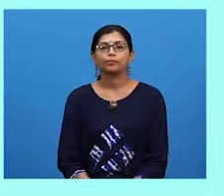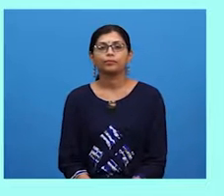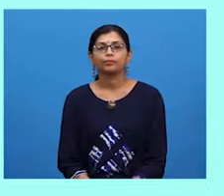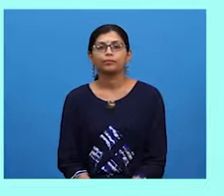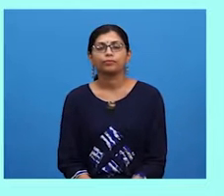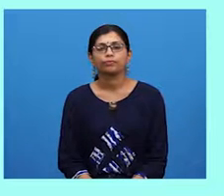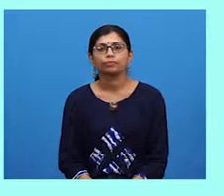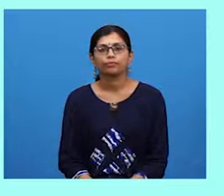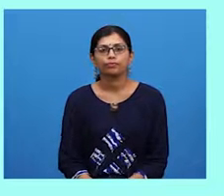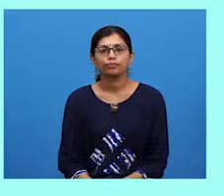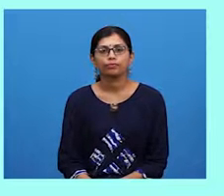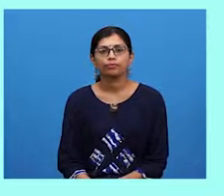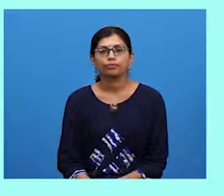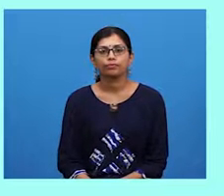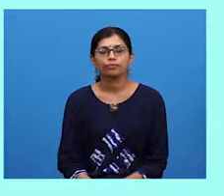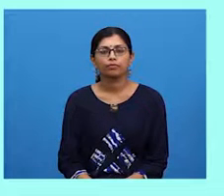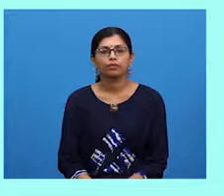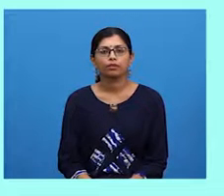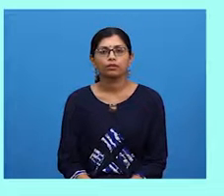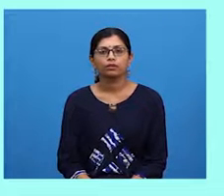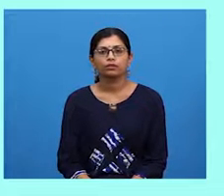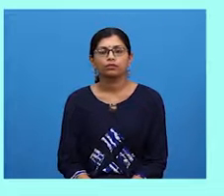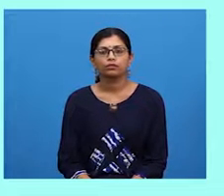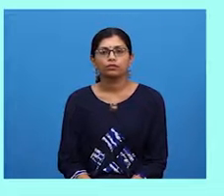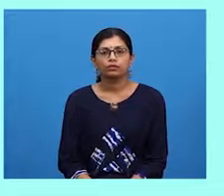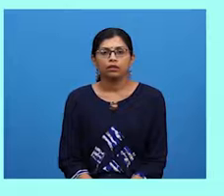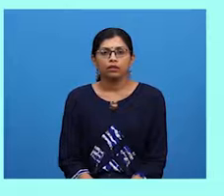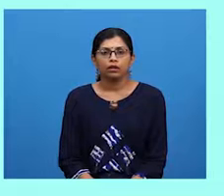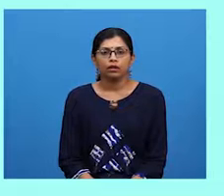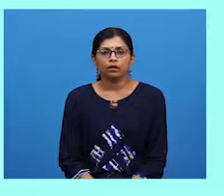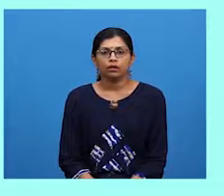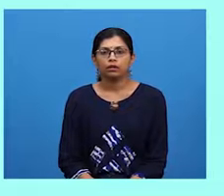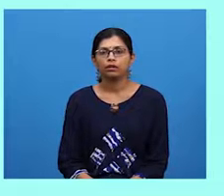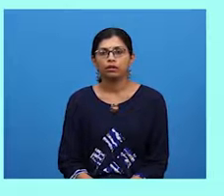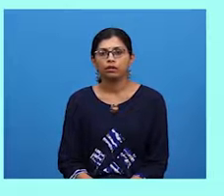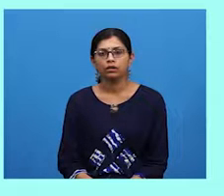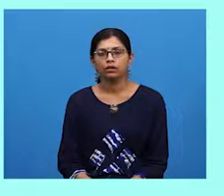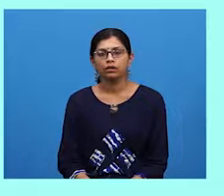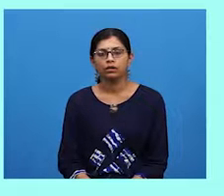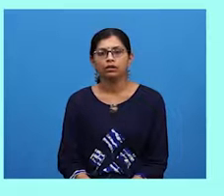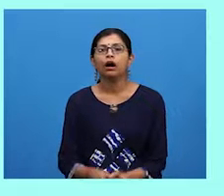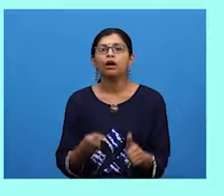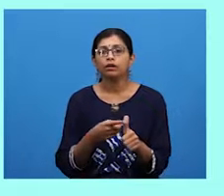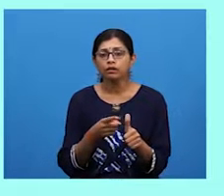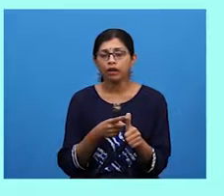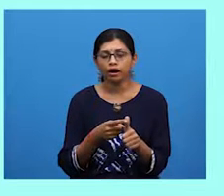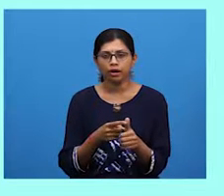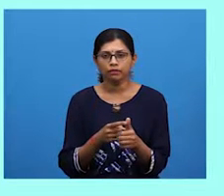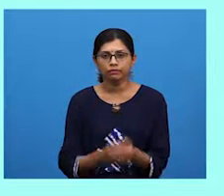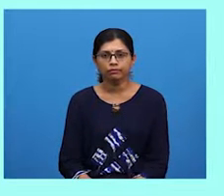Now, let's learn more about this. The first type is